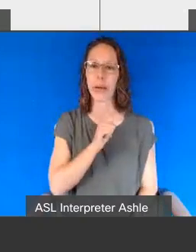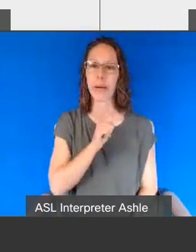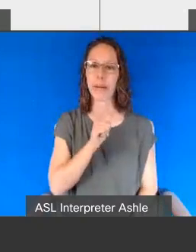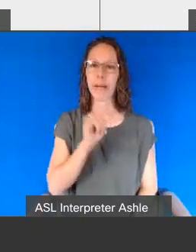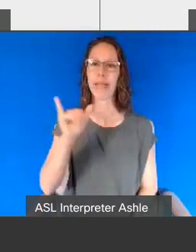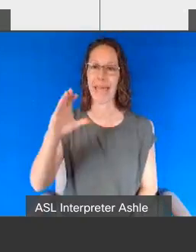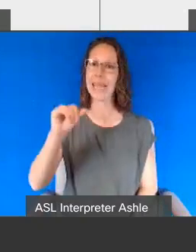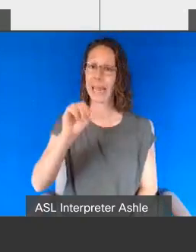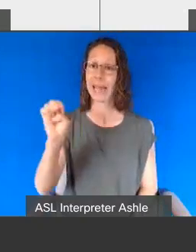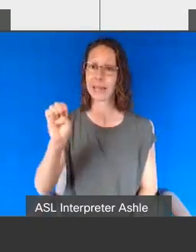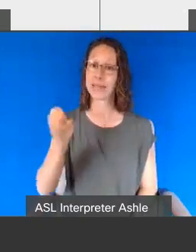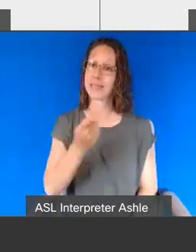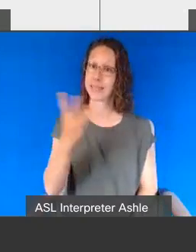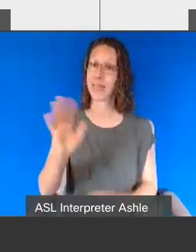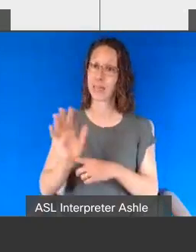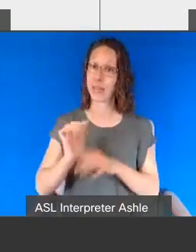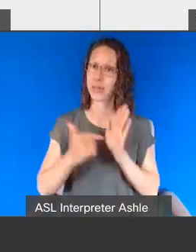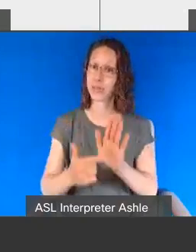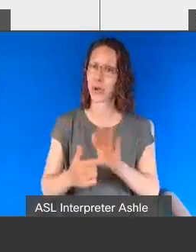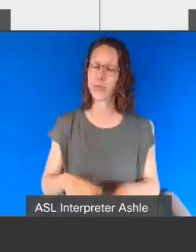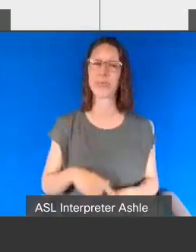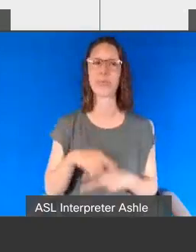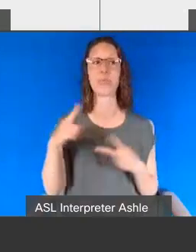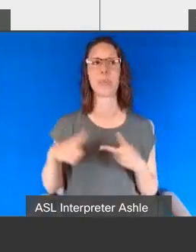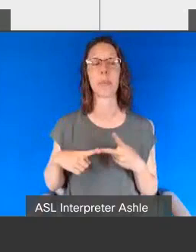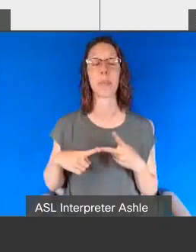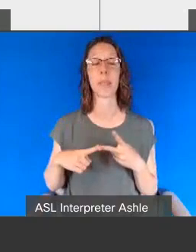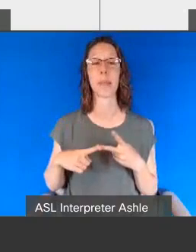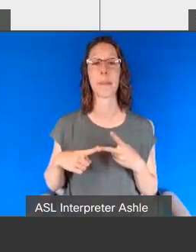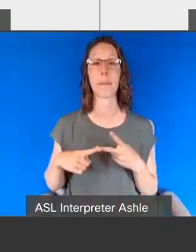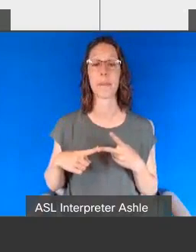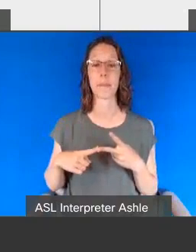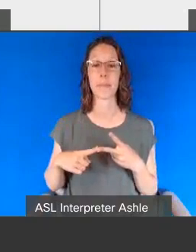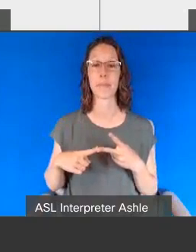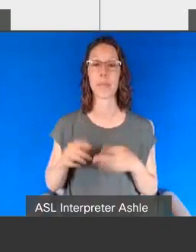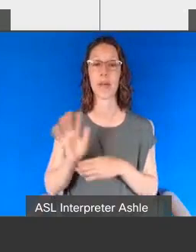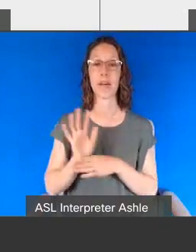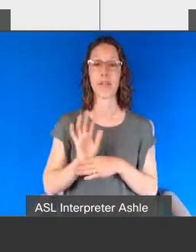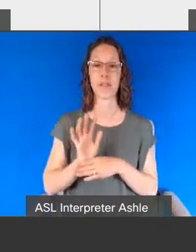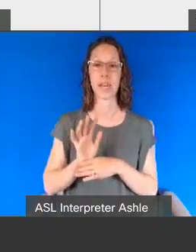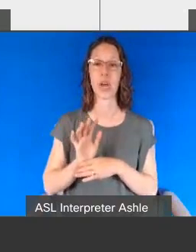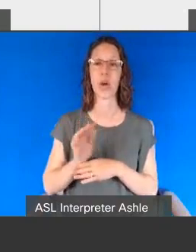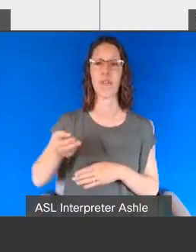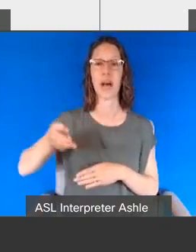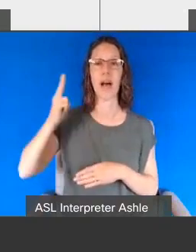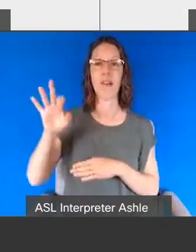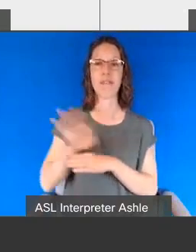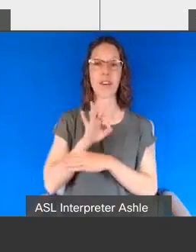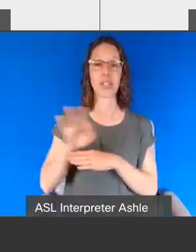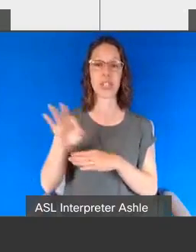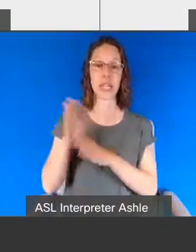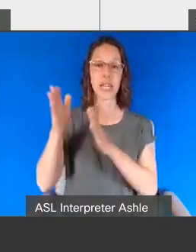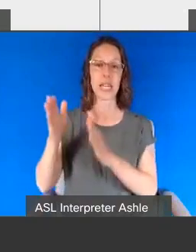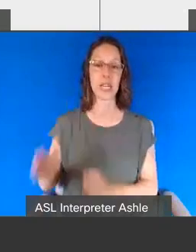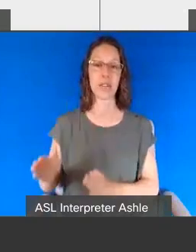that that we have a video of a high functioning individual on the spectrum uh at a world